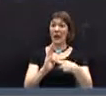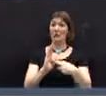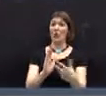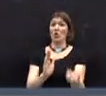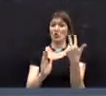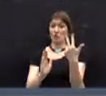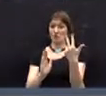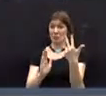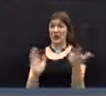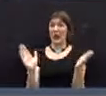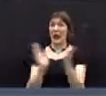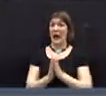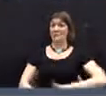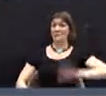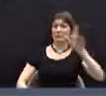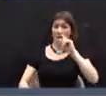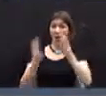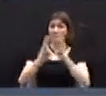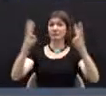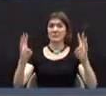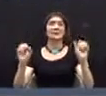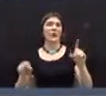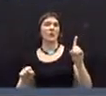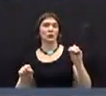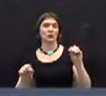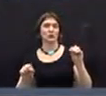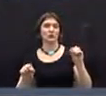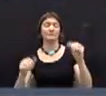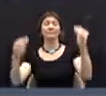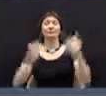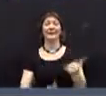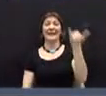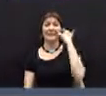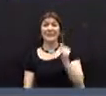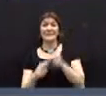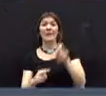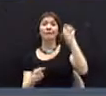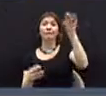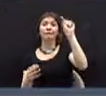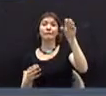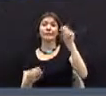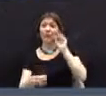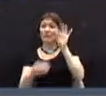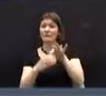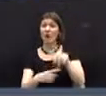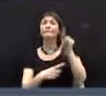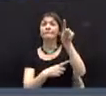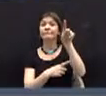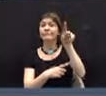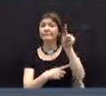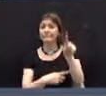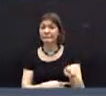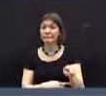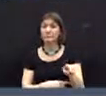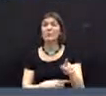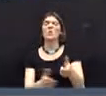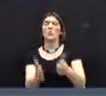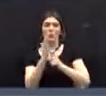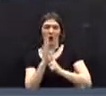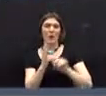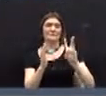members. A roll call shall be held upon demand of six or more town meeting members.